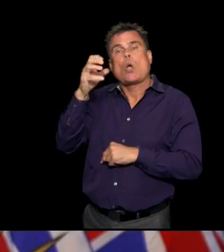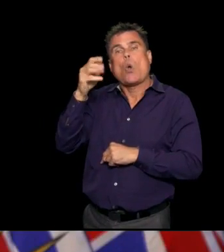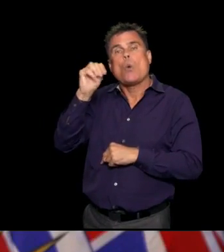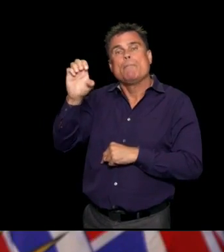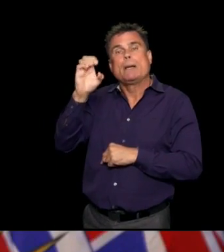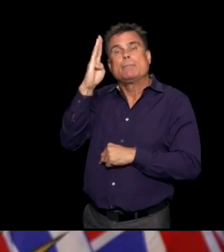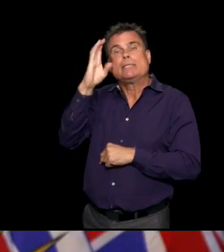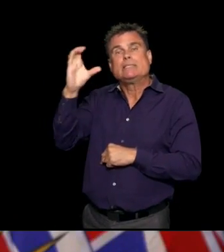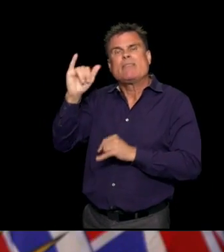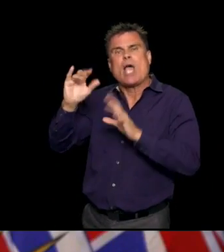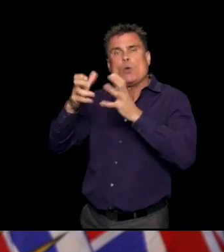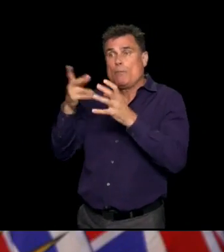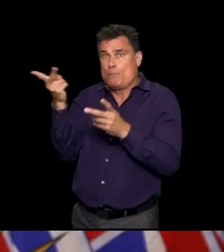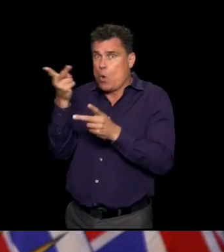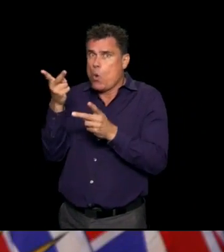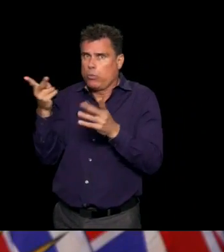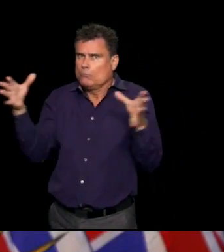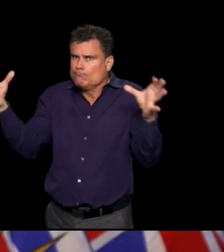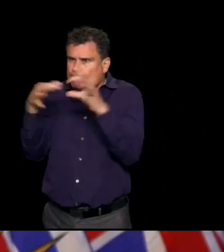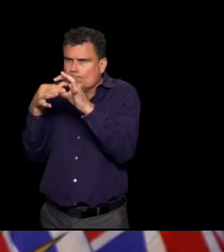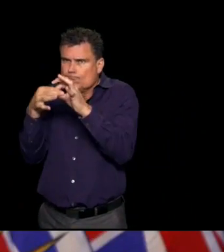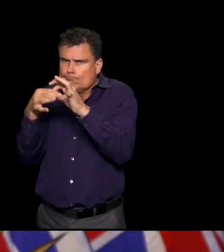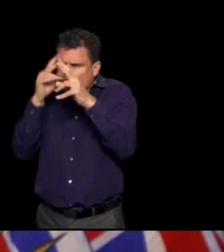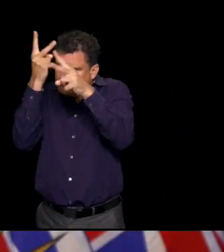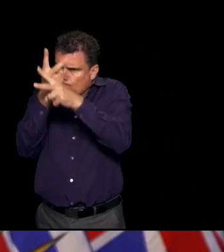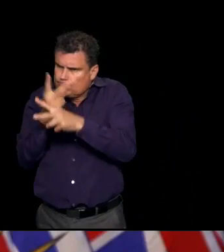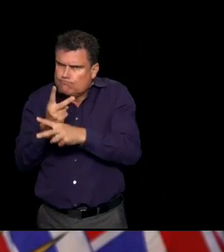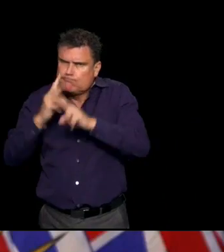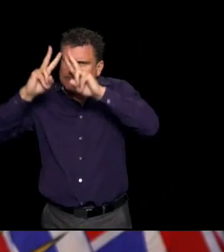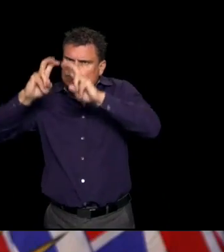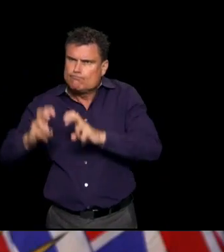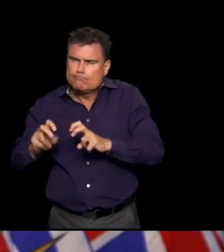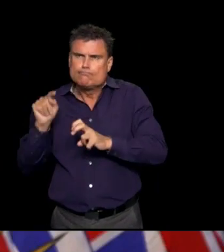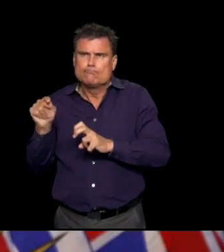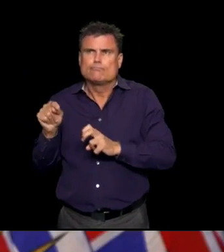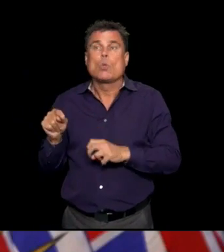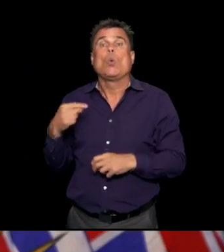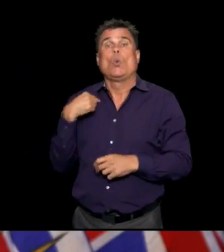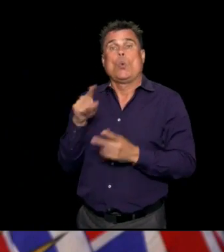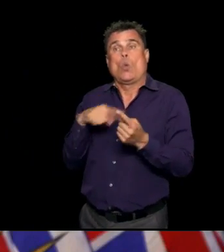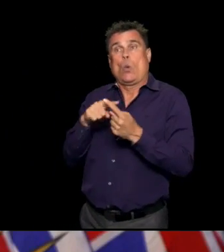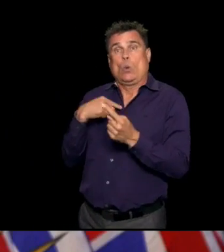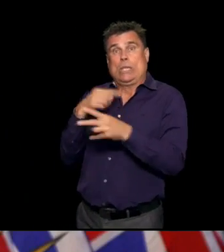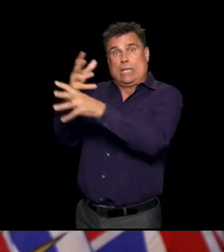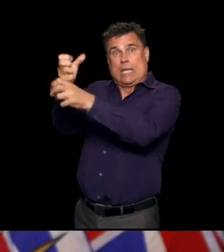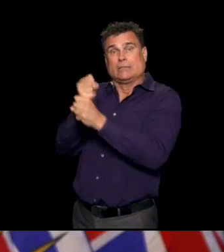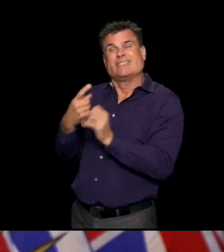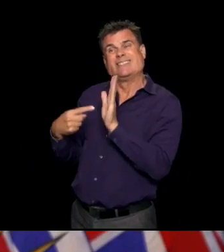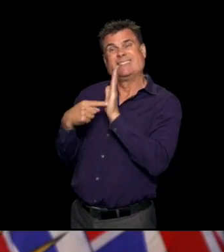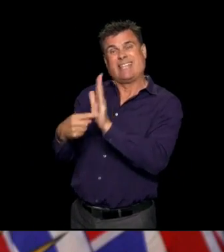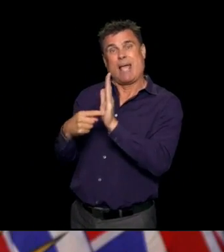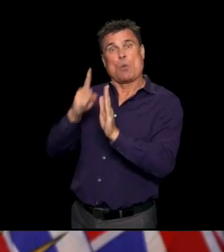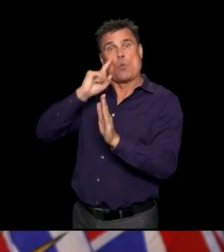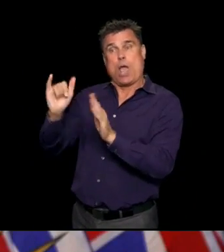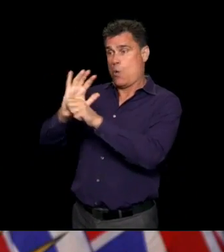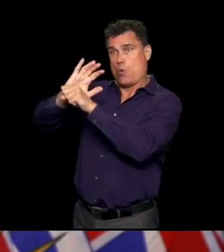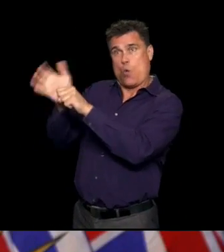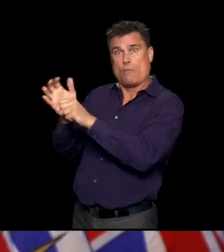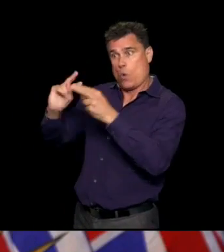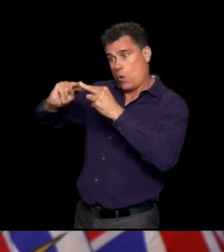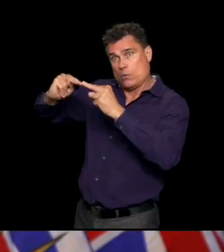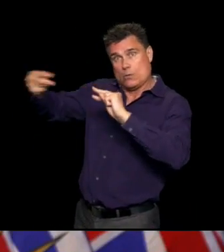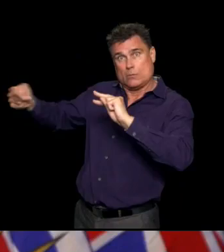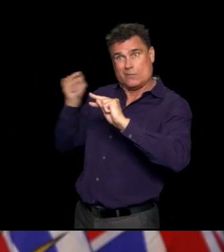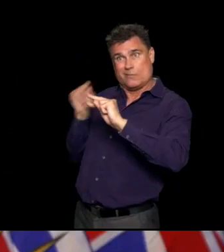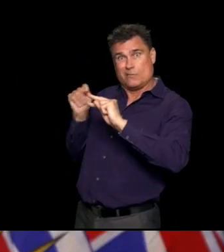look at the progression of the viruses across BC. So every sample that we get where we isolate the virus or the RNA,